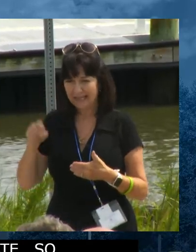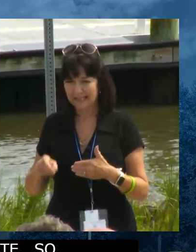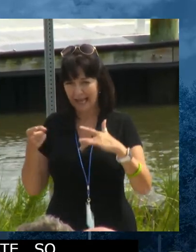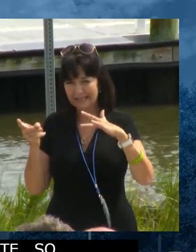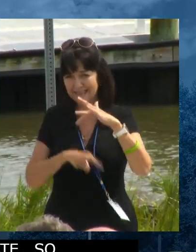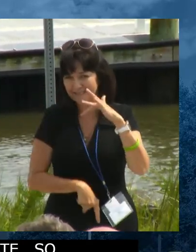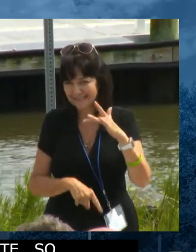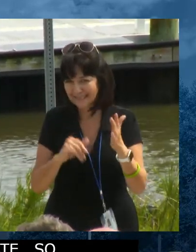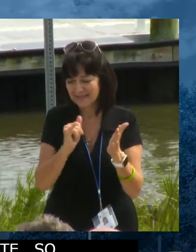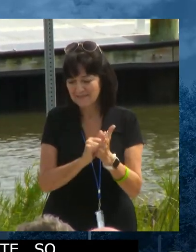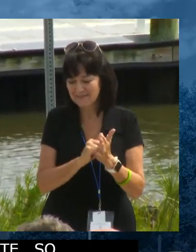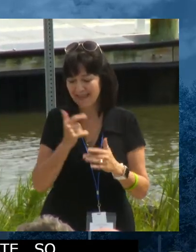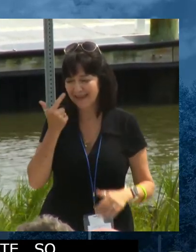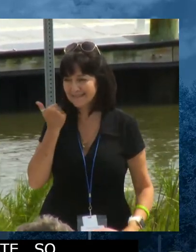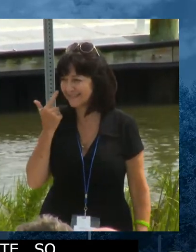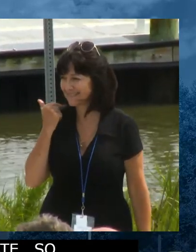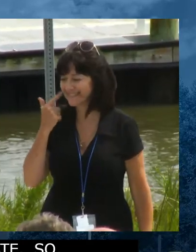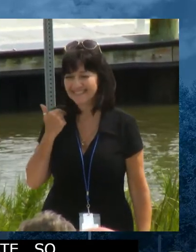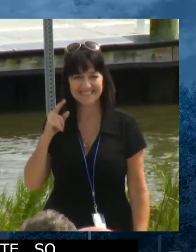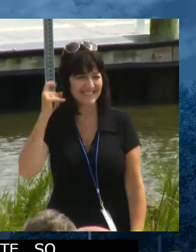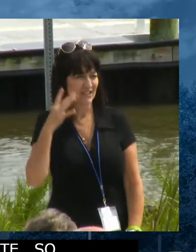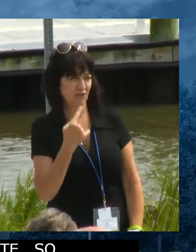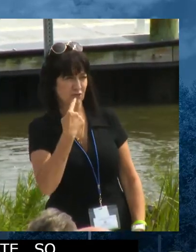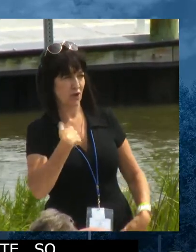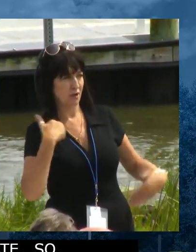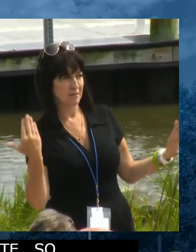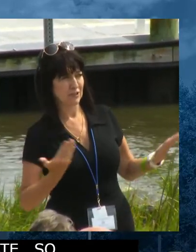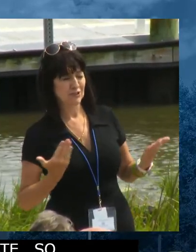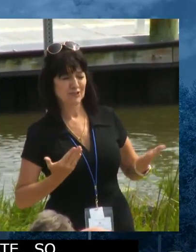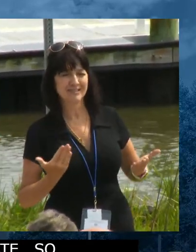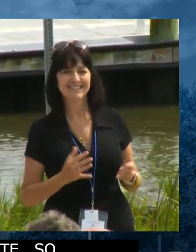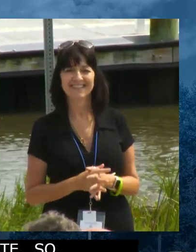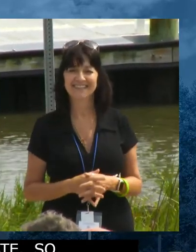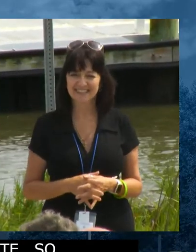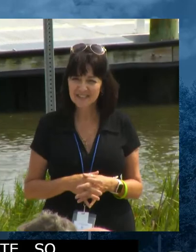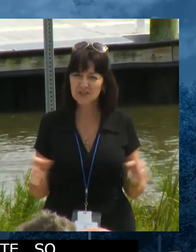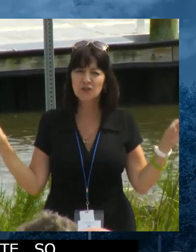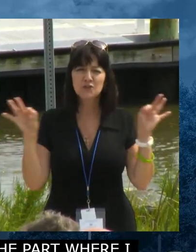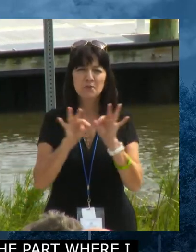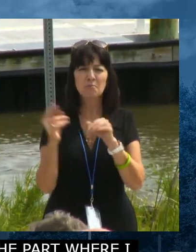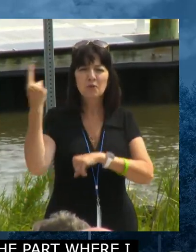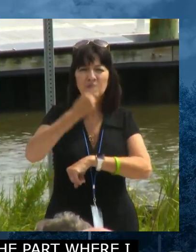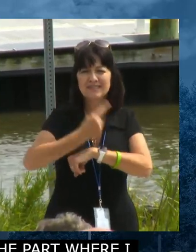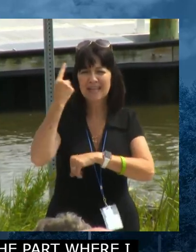that. Um, it's an important day for clean water,